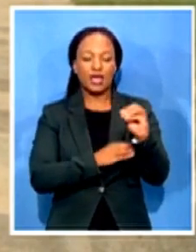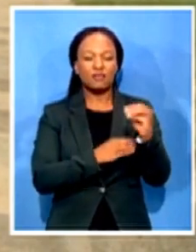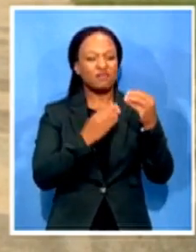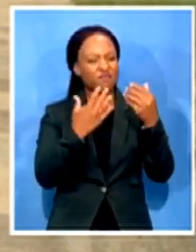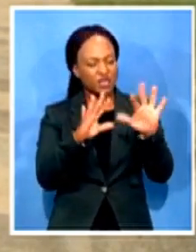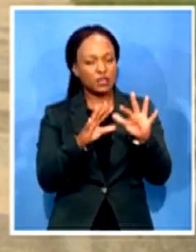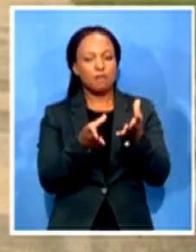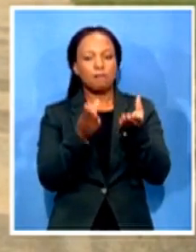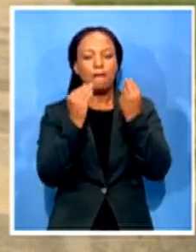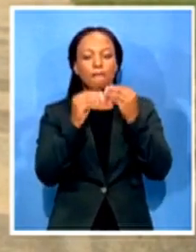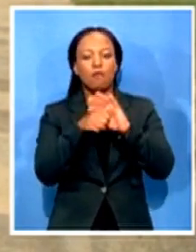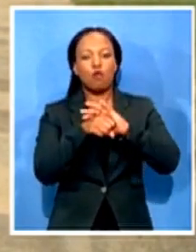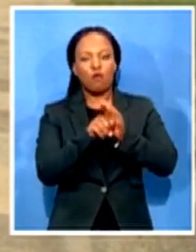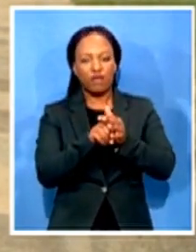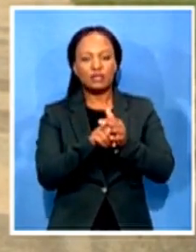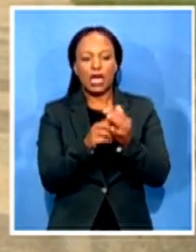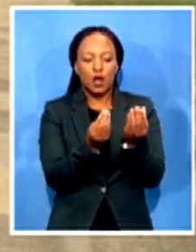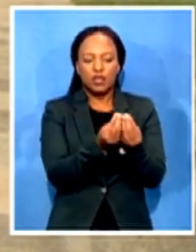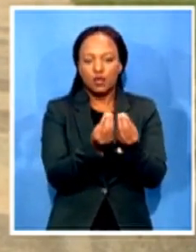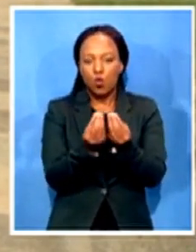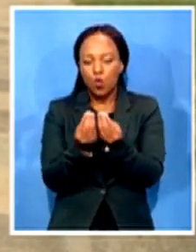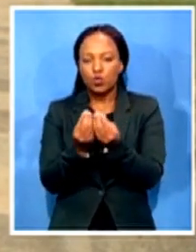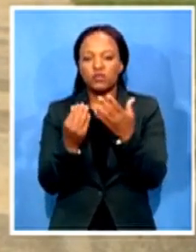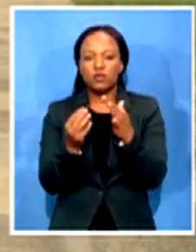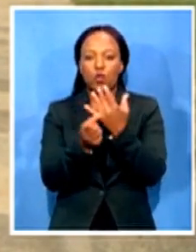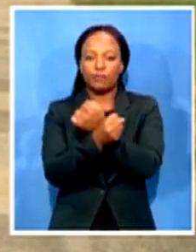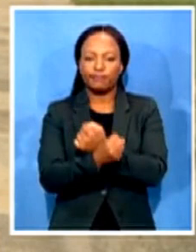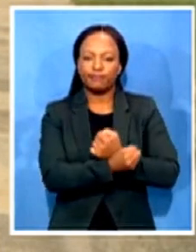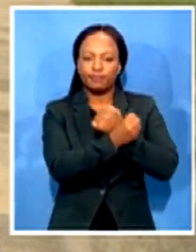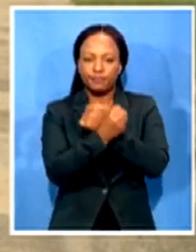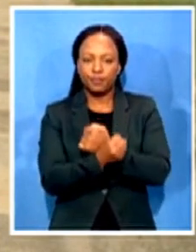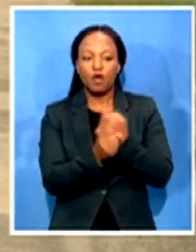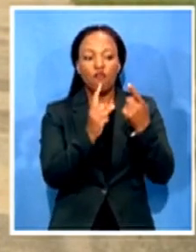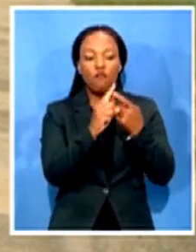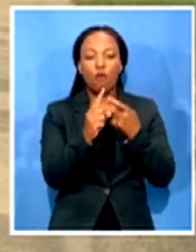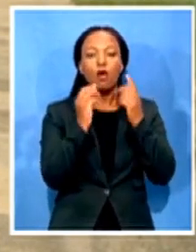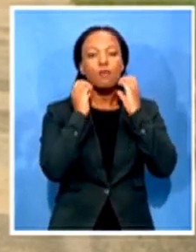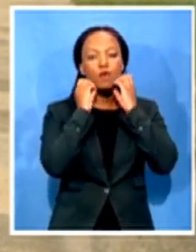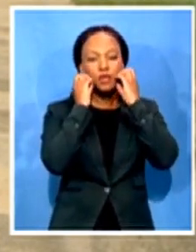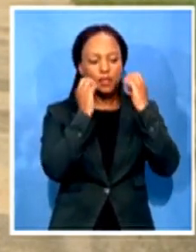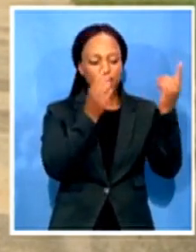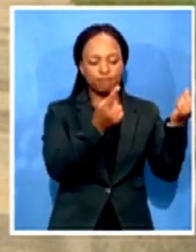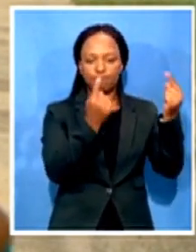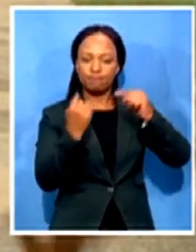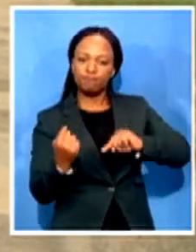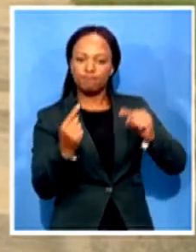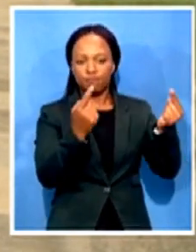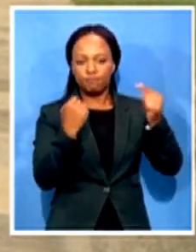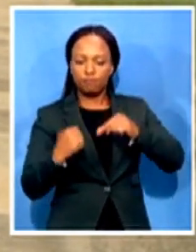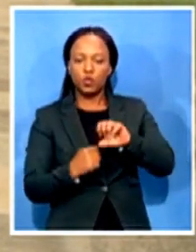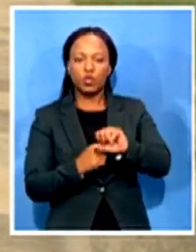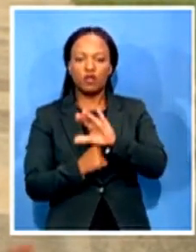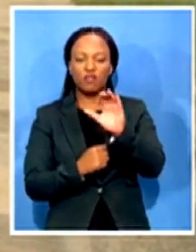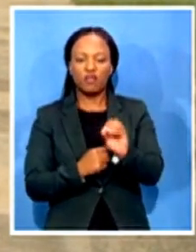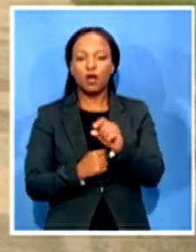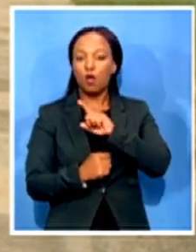trucks that are coming from Mozambique and normal motor cars that are coming from Mozambique into South Africa they were carrying